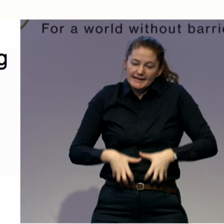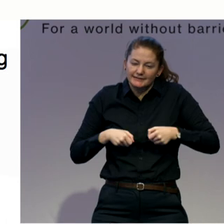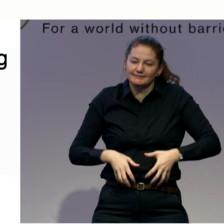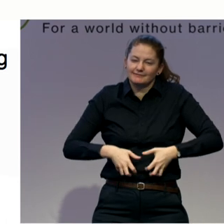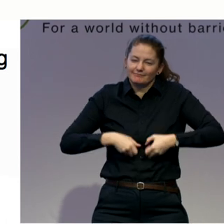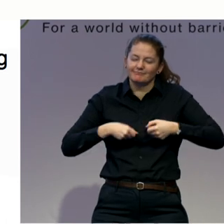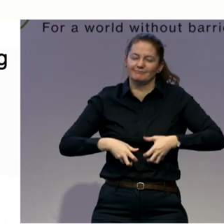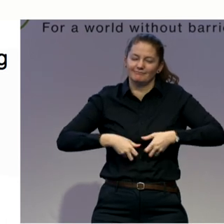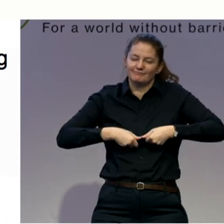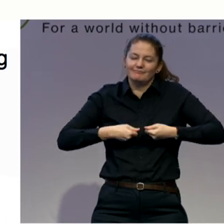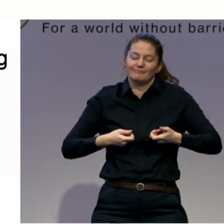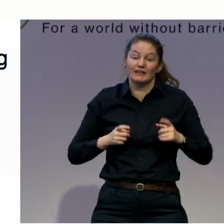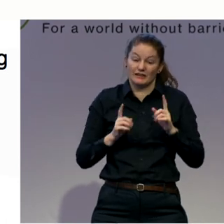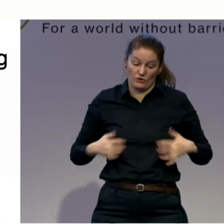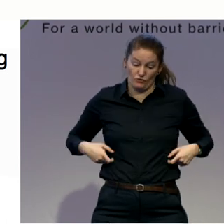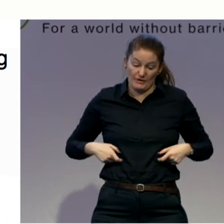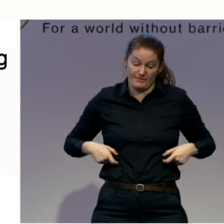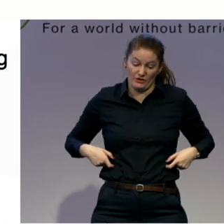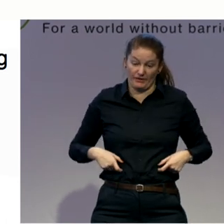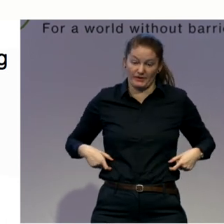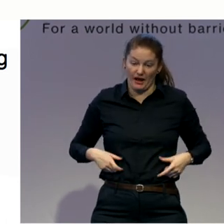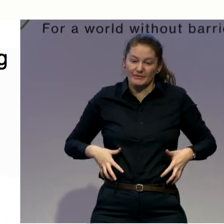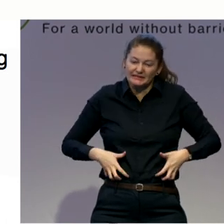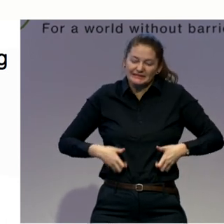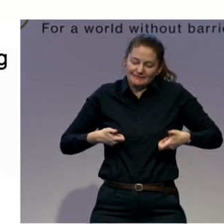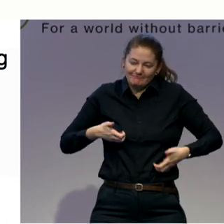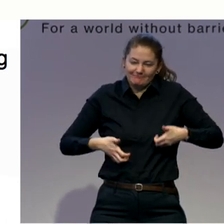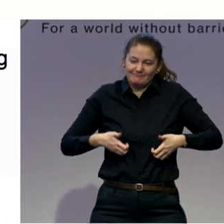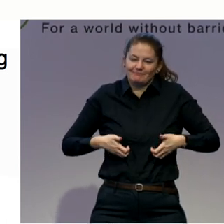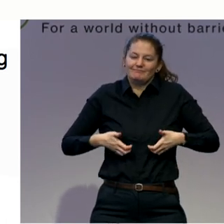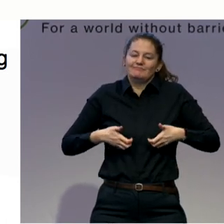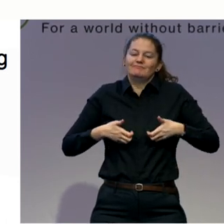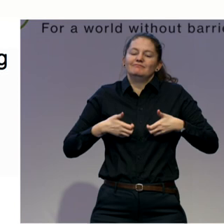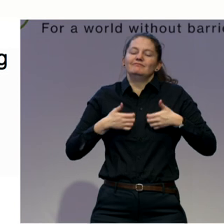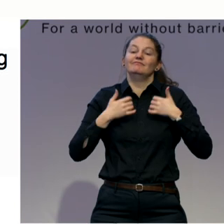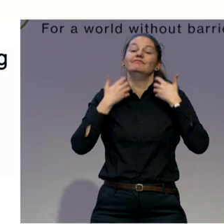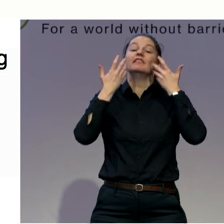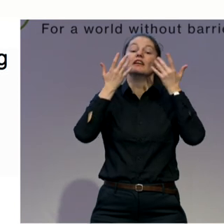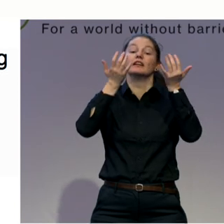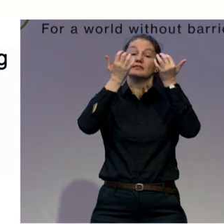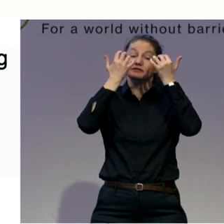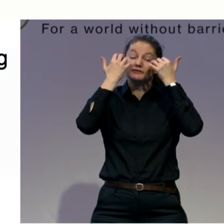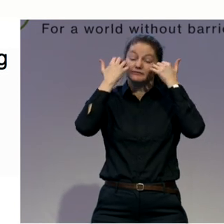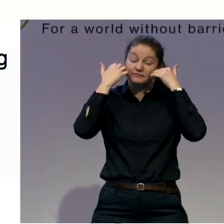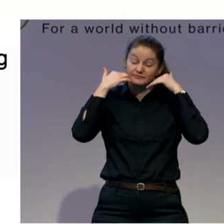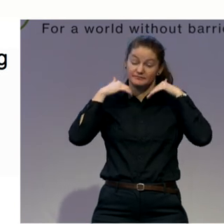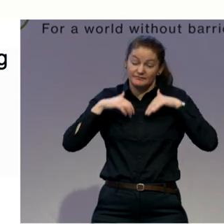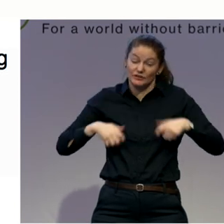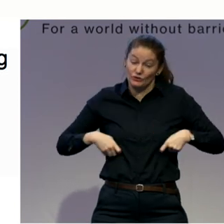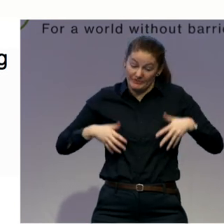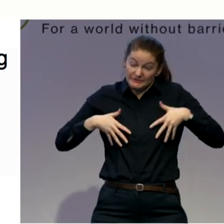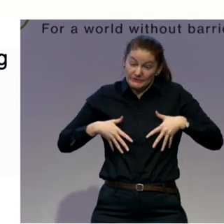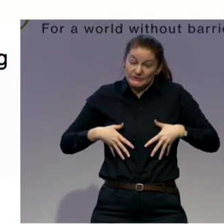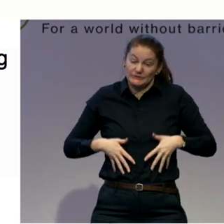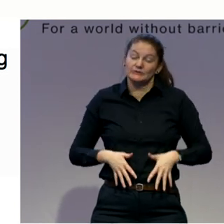And then finish. Expel all the air. Imagine as it all goes out of you. Let's do it just a few more